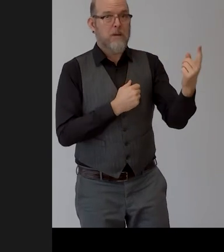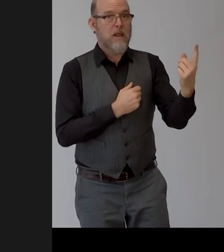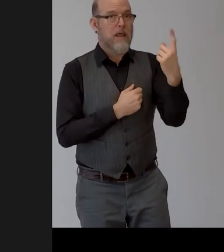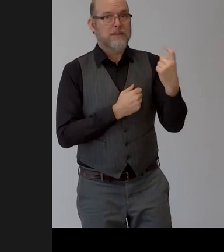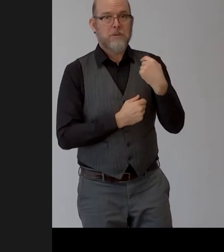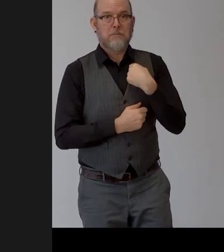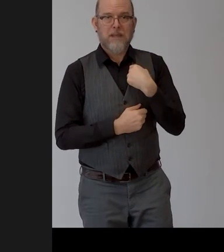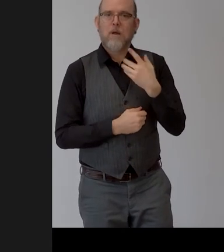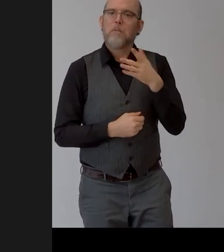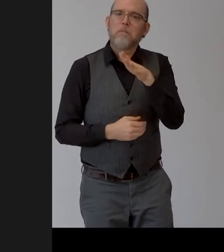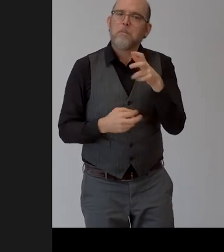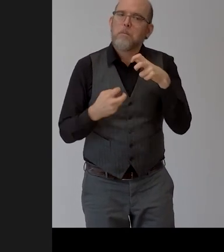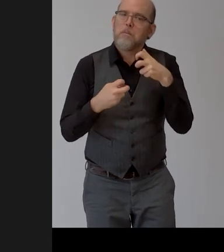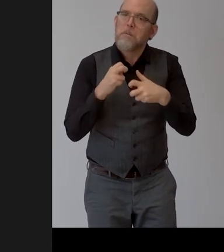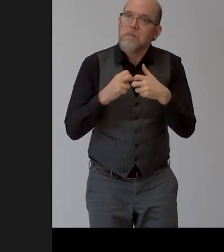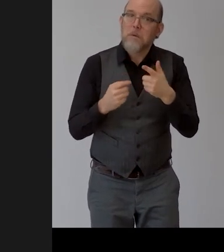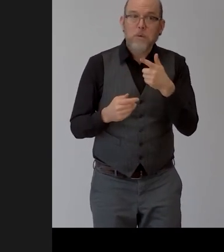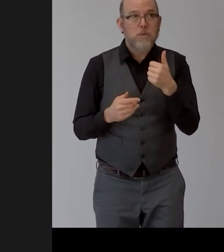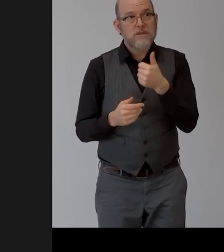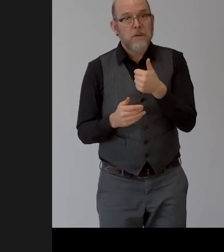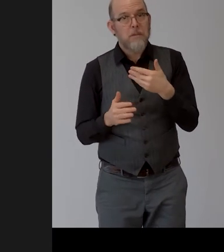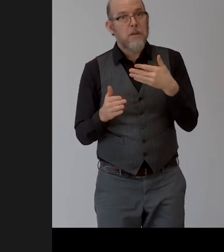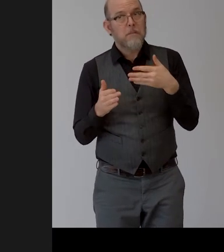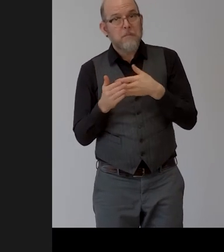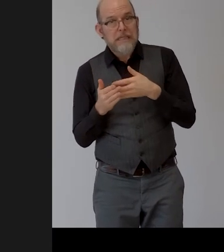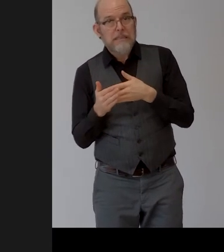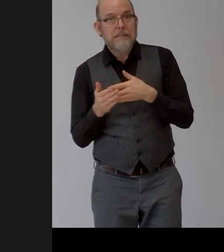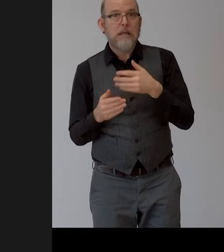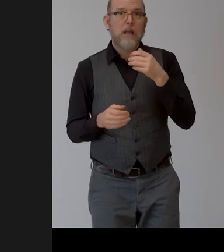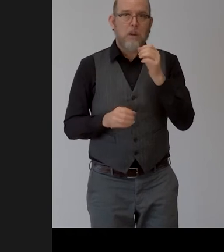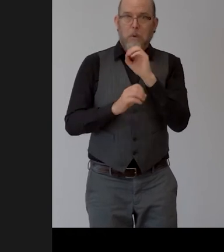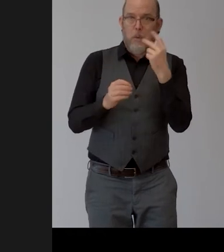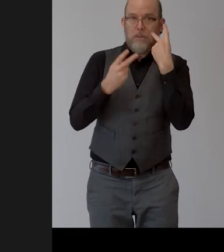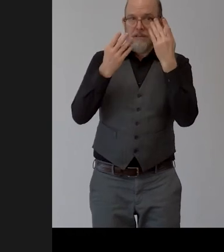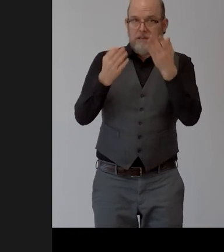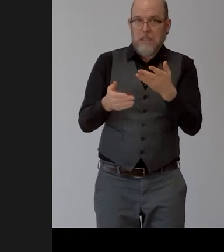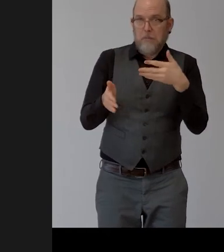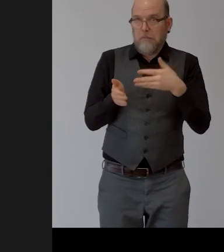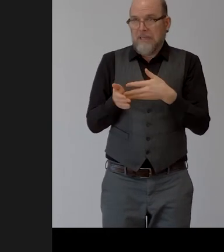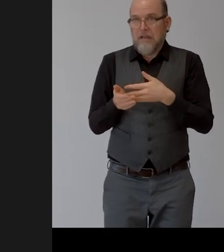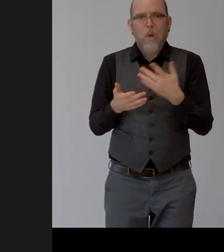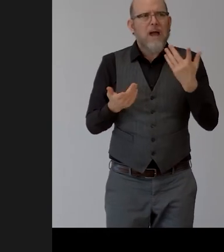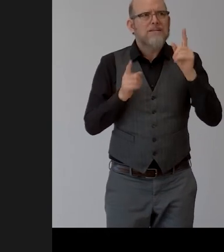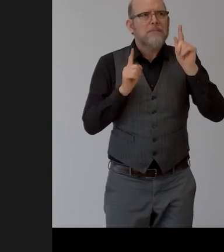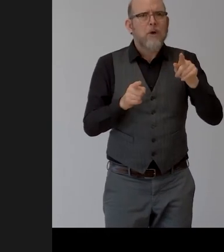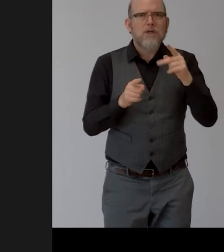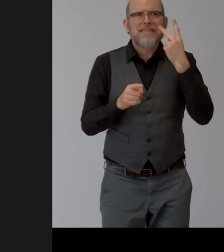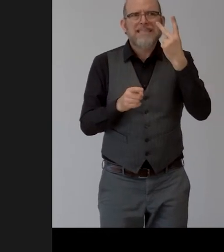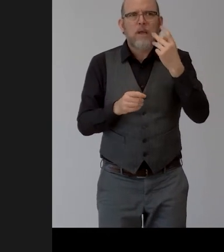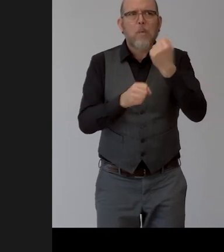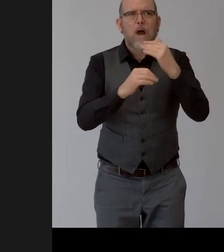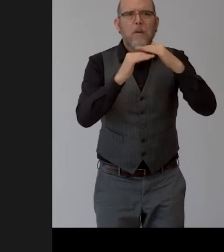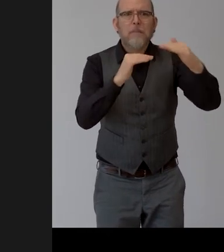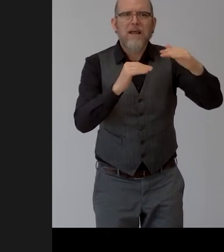any disabilities that we and we as your workplace need to know by asking that